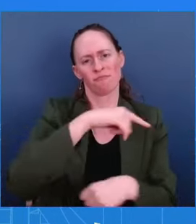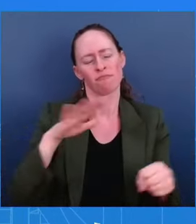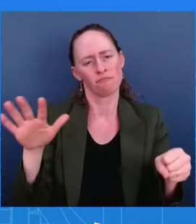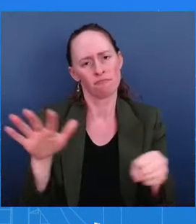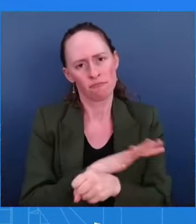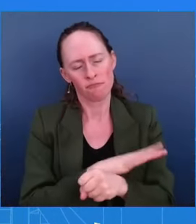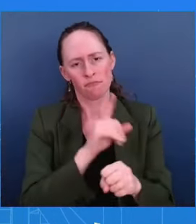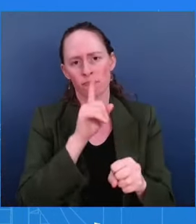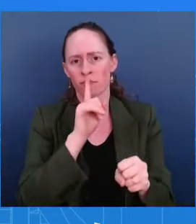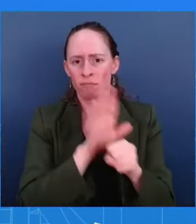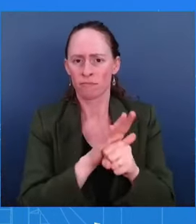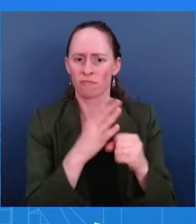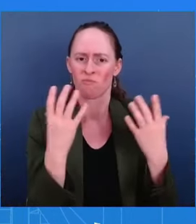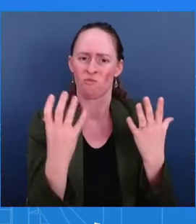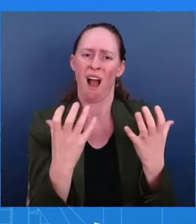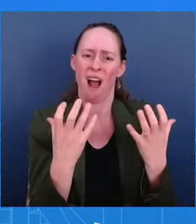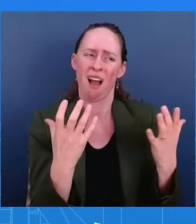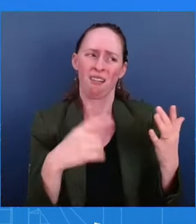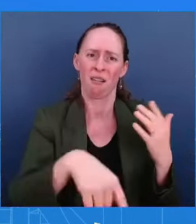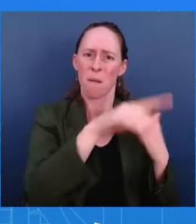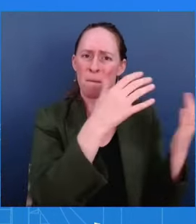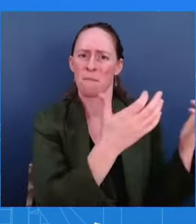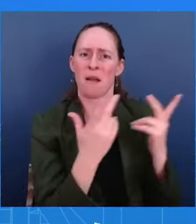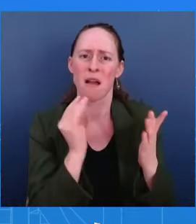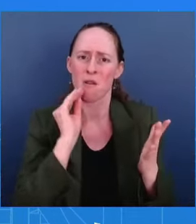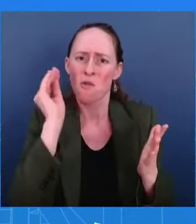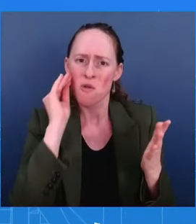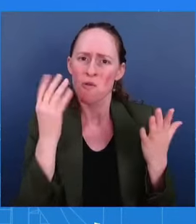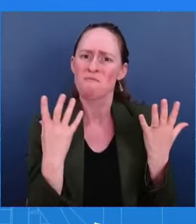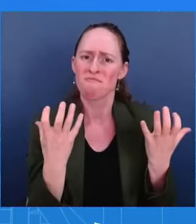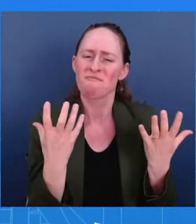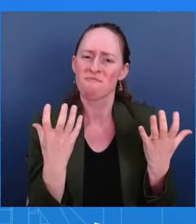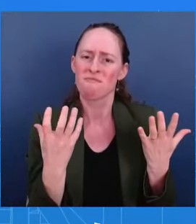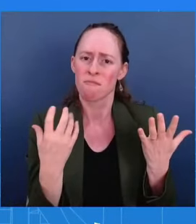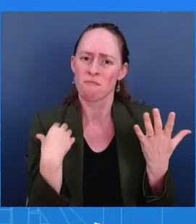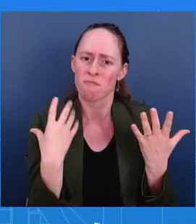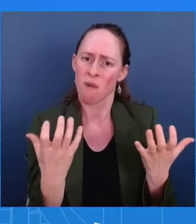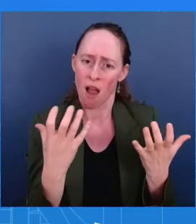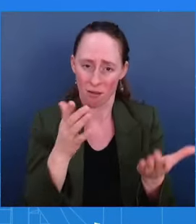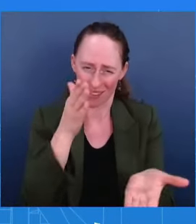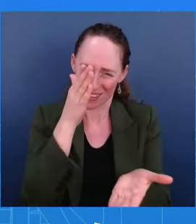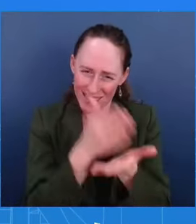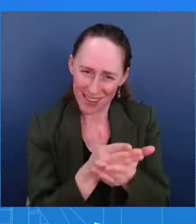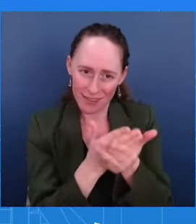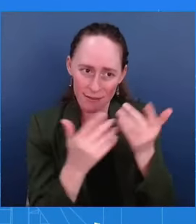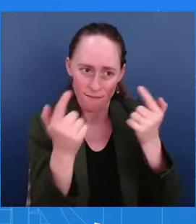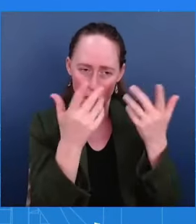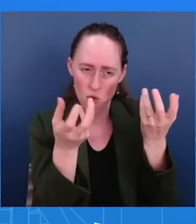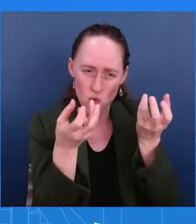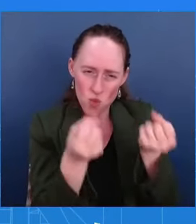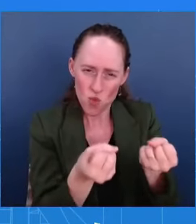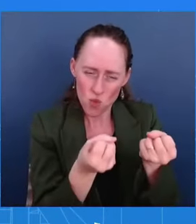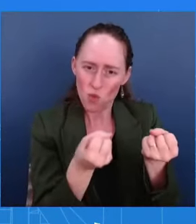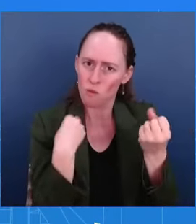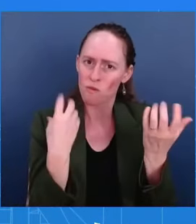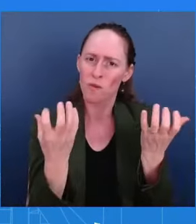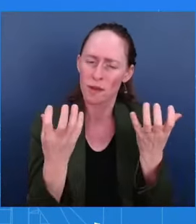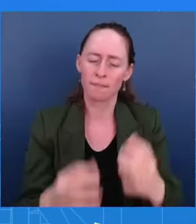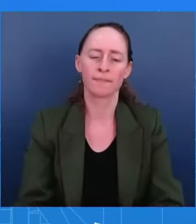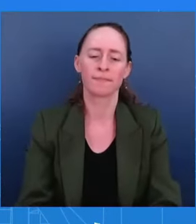the full focus of this administration is trying to get this ceasefire deal in place. Switching gears to Ukraine, obviously a big shakeup in the government there.